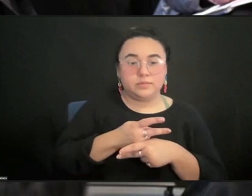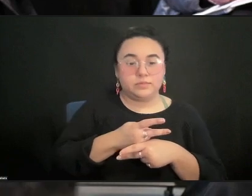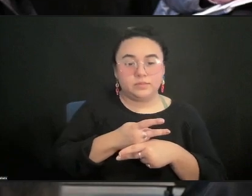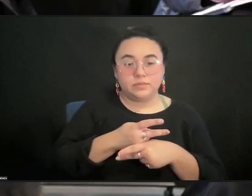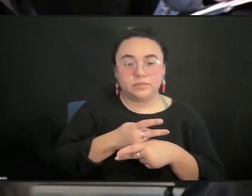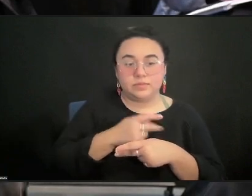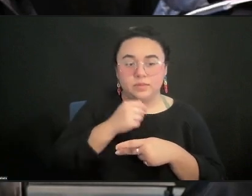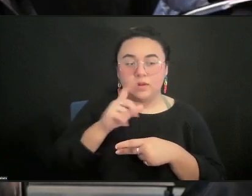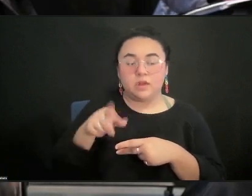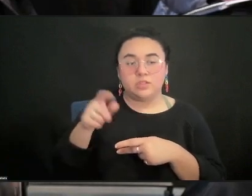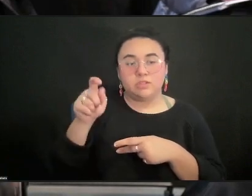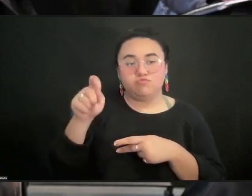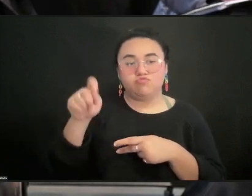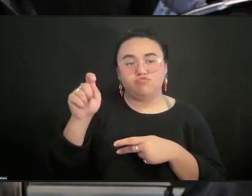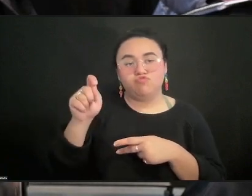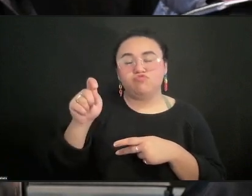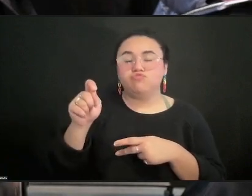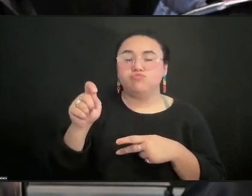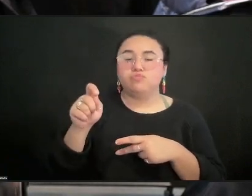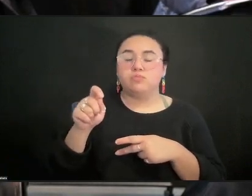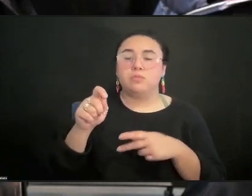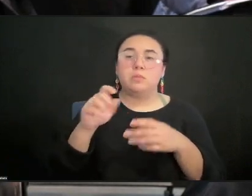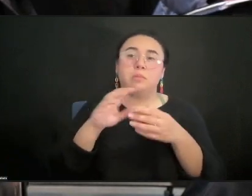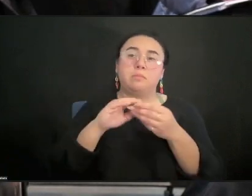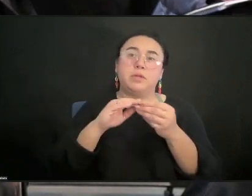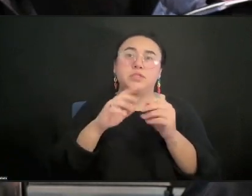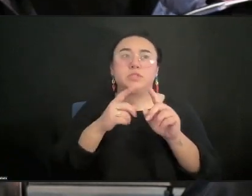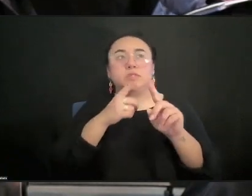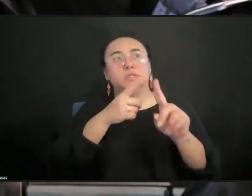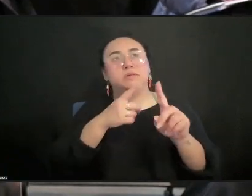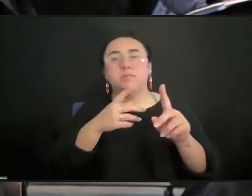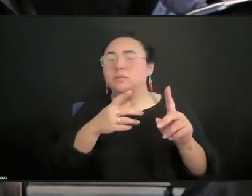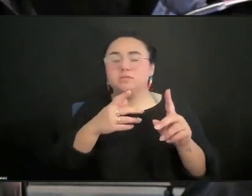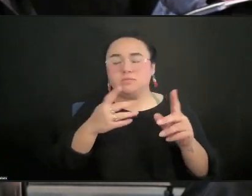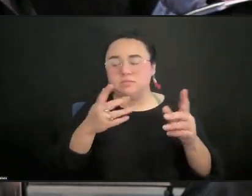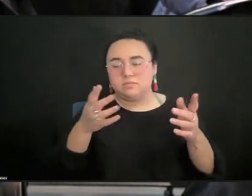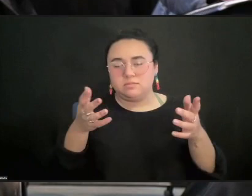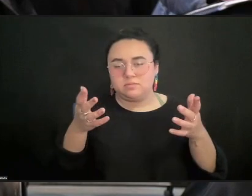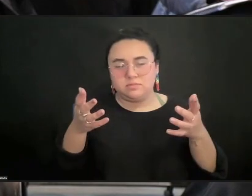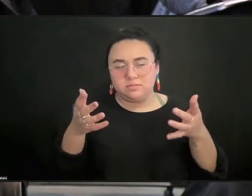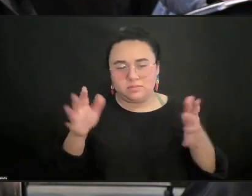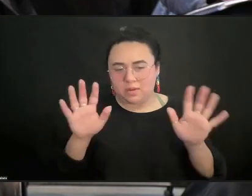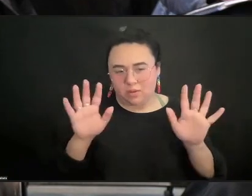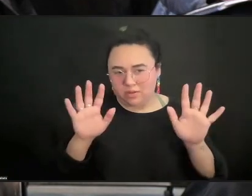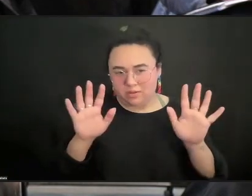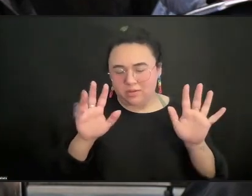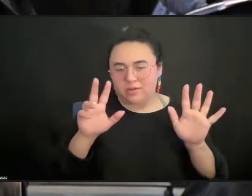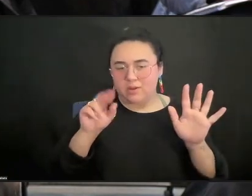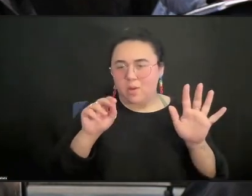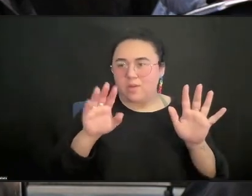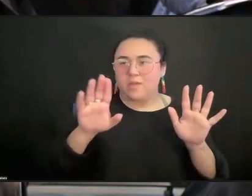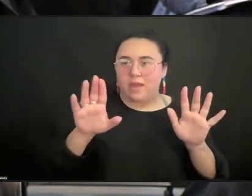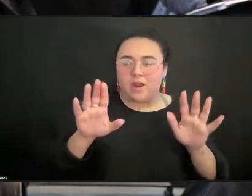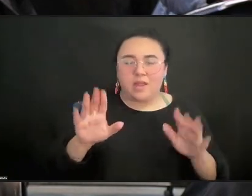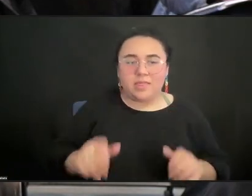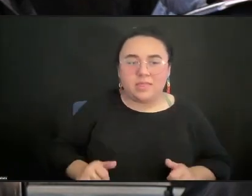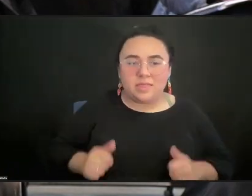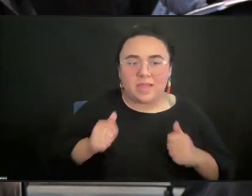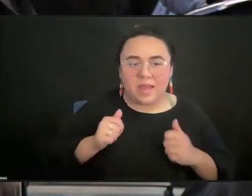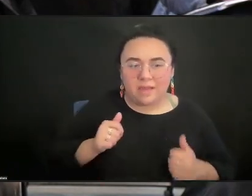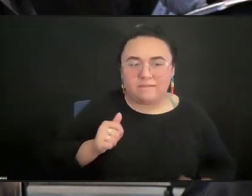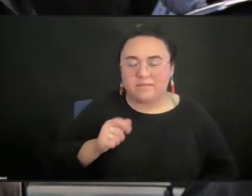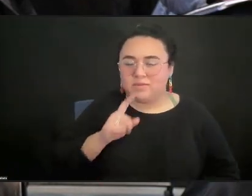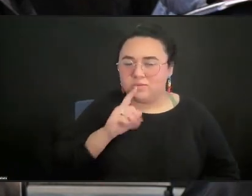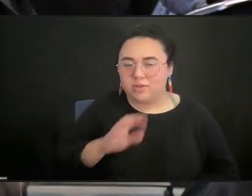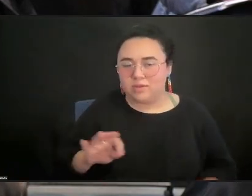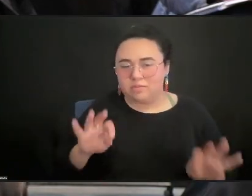mission statements, but their own livelihood is very important to think about too.